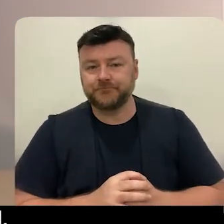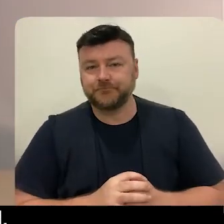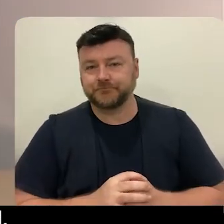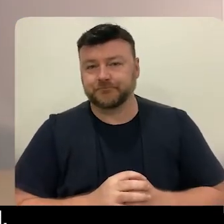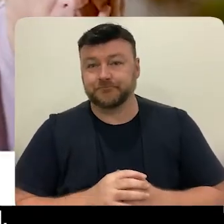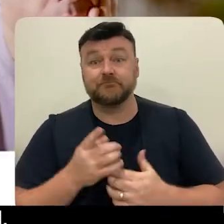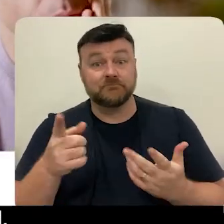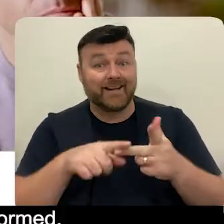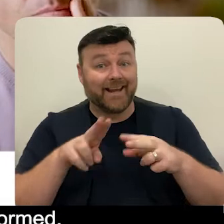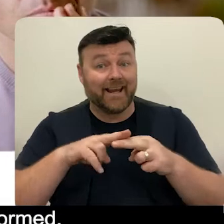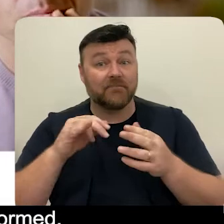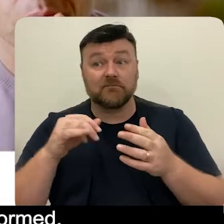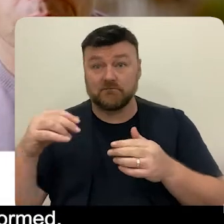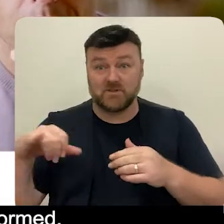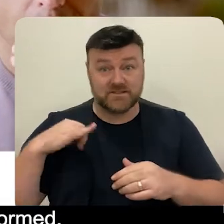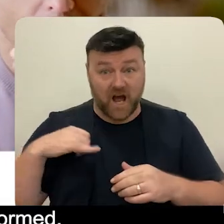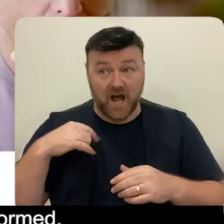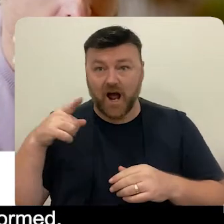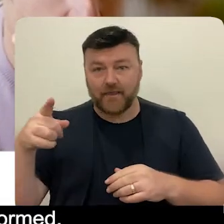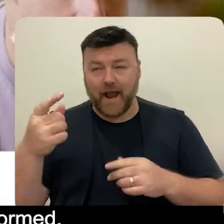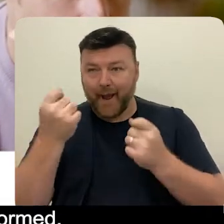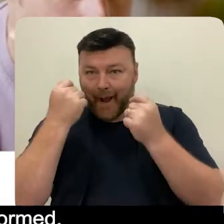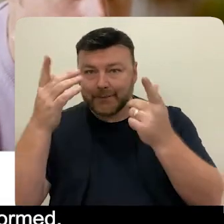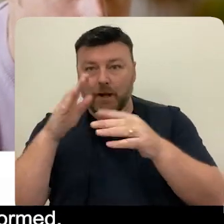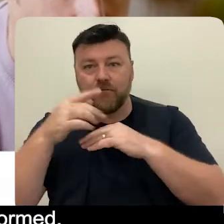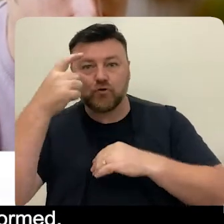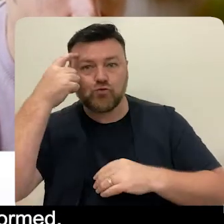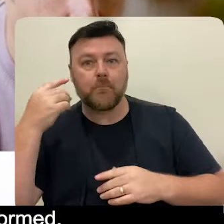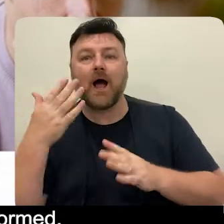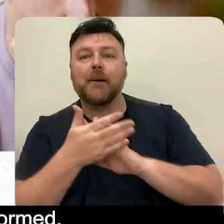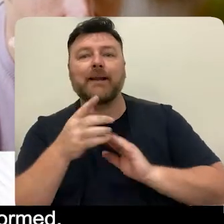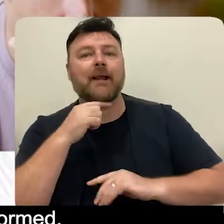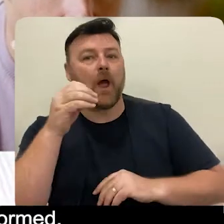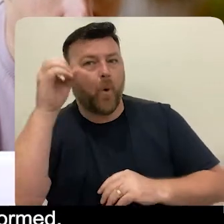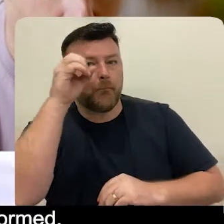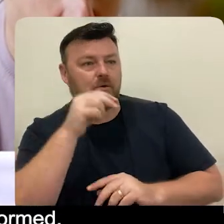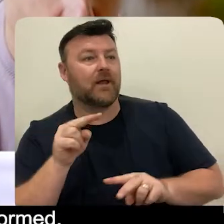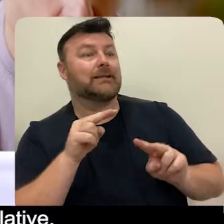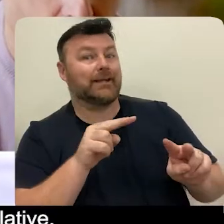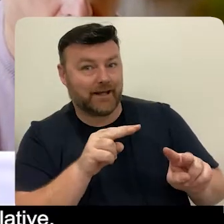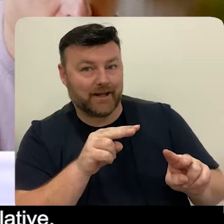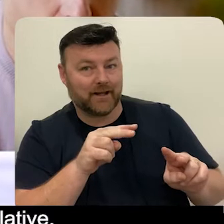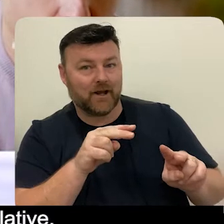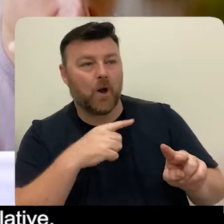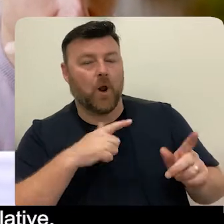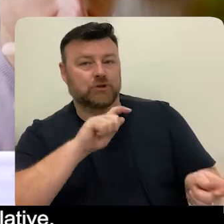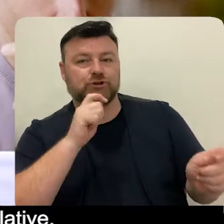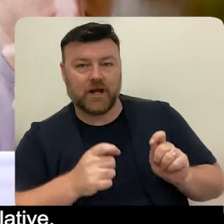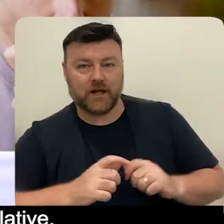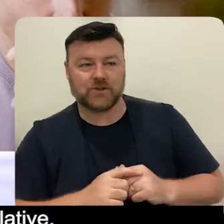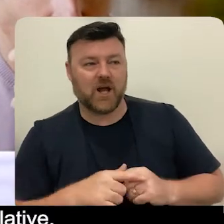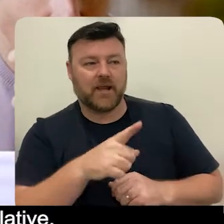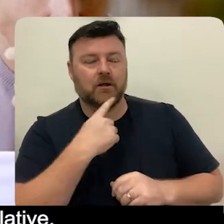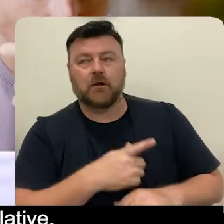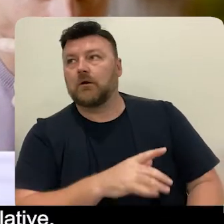trauma-informed, their perception of consumer behaviours is transformed. Suddenly a patient isn't